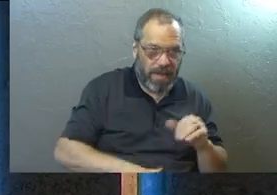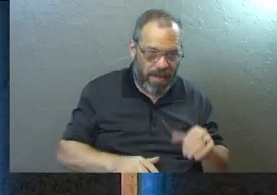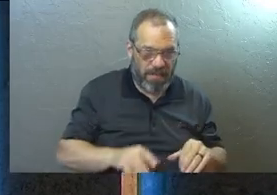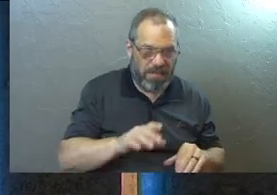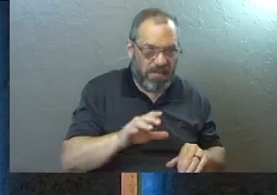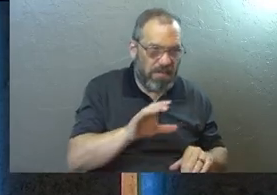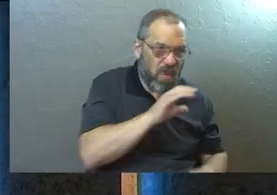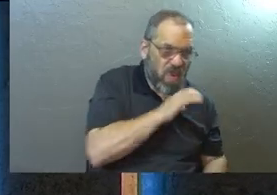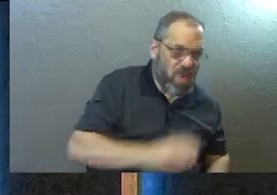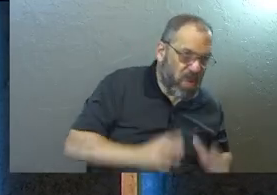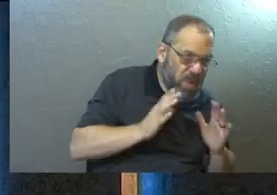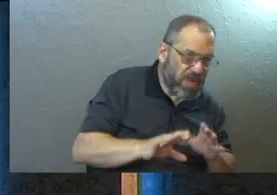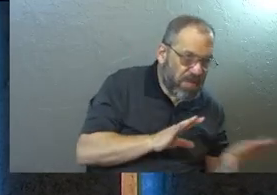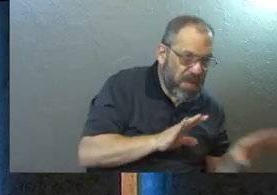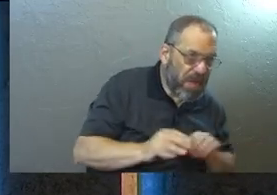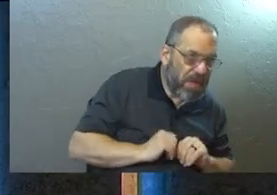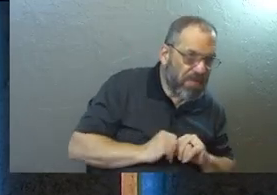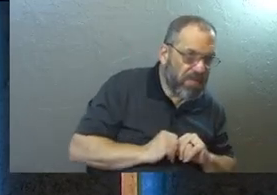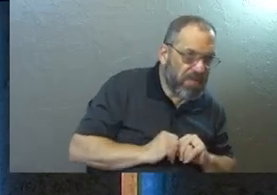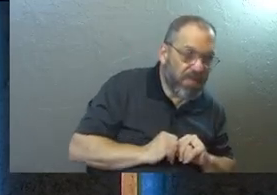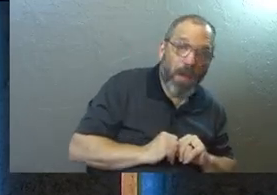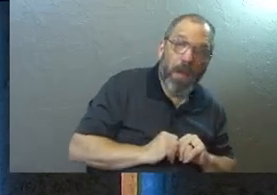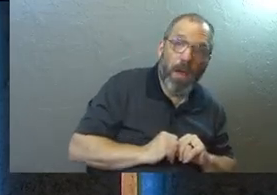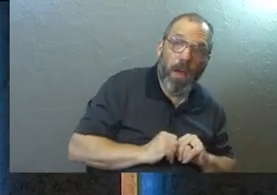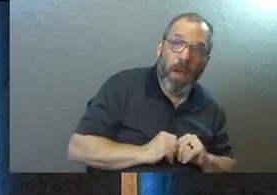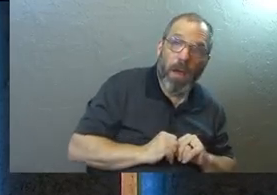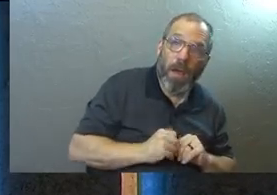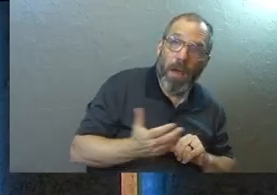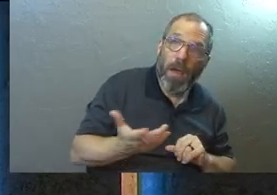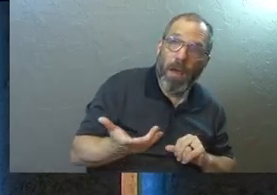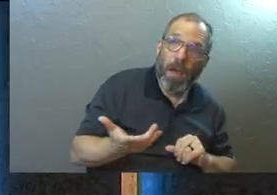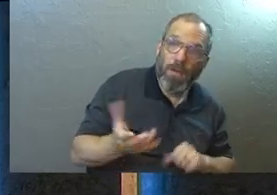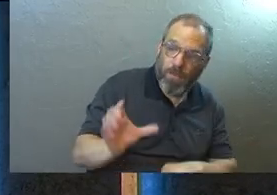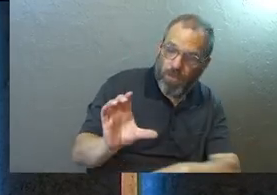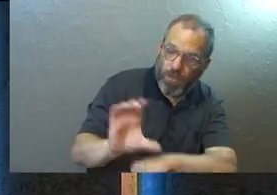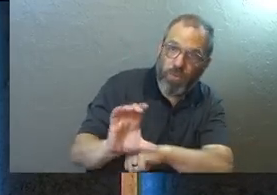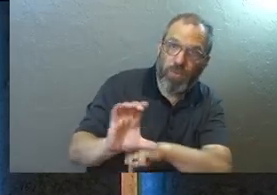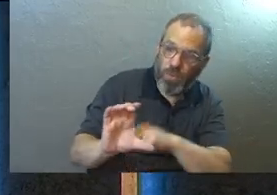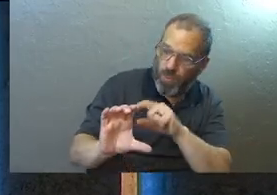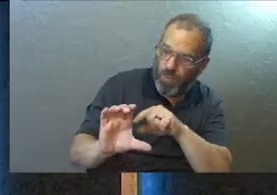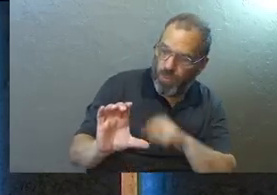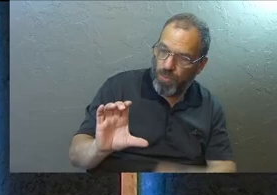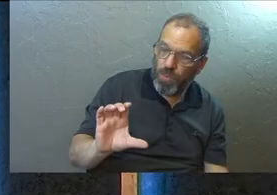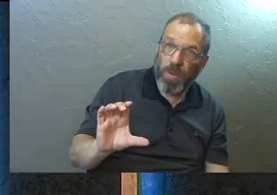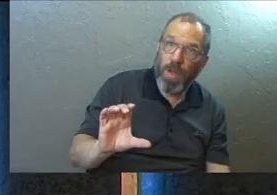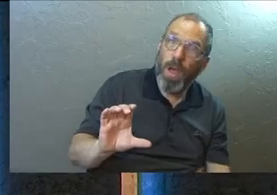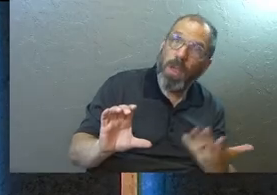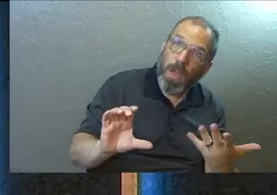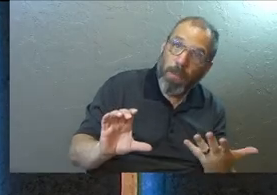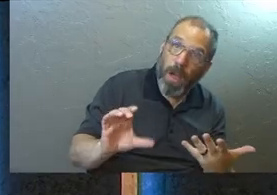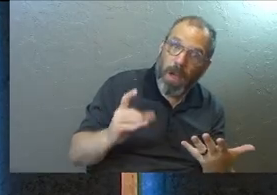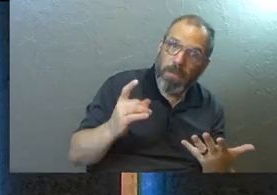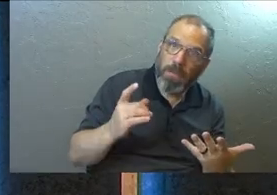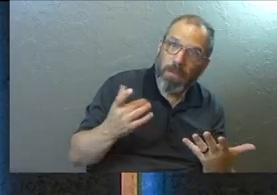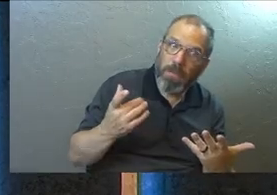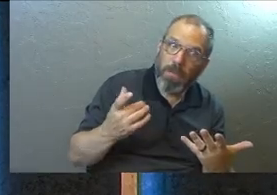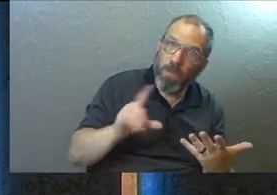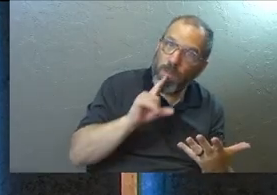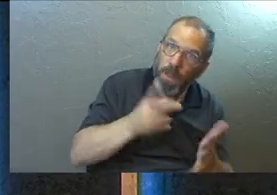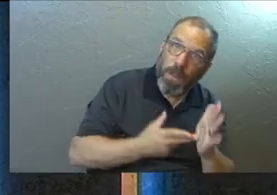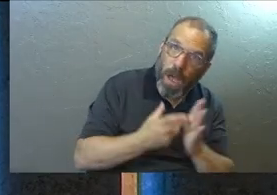way that his people sometimes behave. Because can we be real about the church? Can we be real about broken sinners?